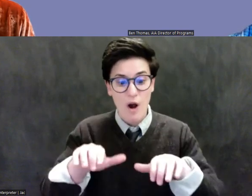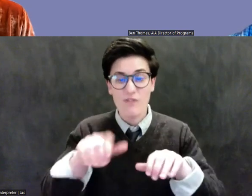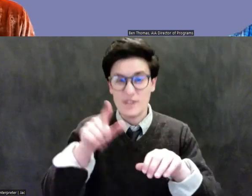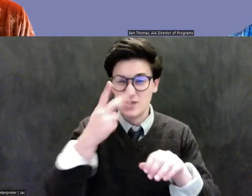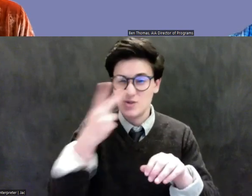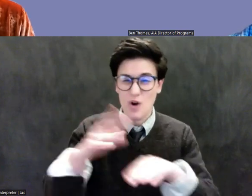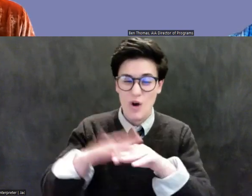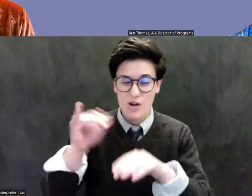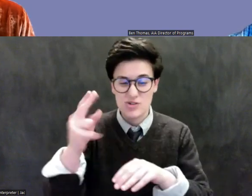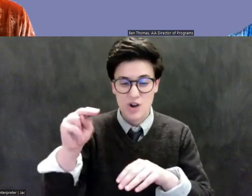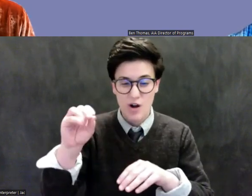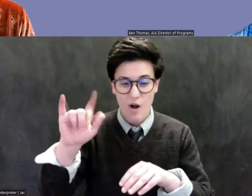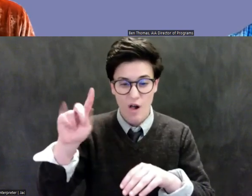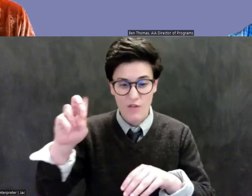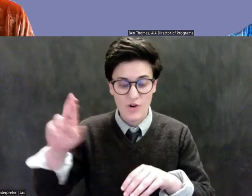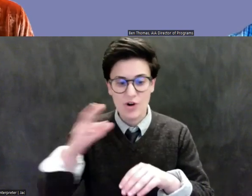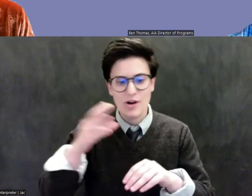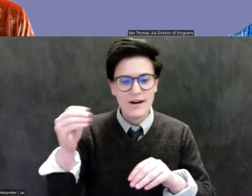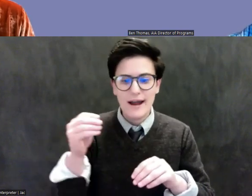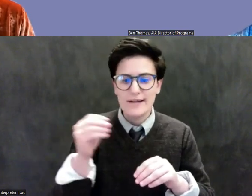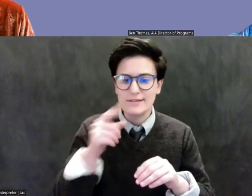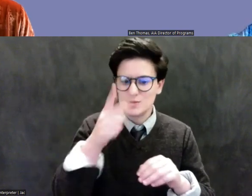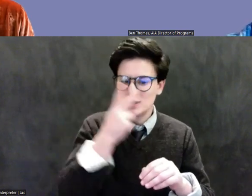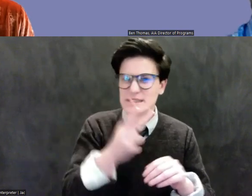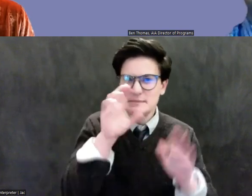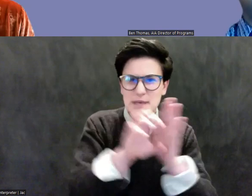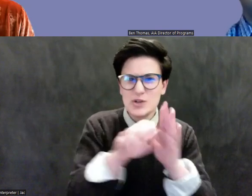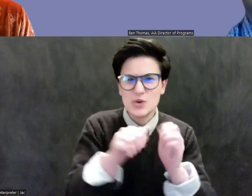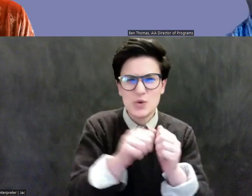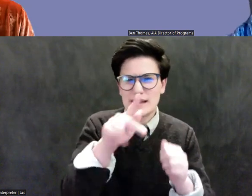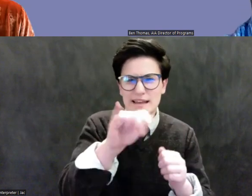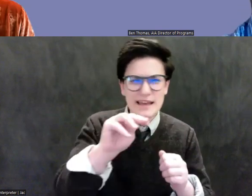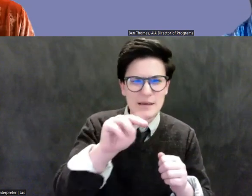next to it. But, you know, this was a purchase in, 2014. Um,